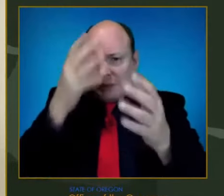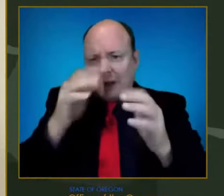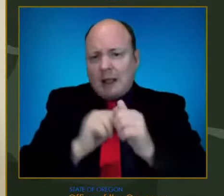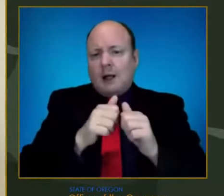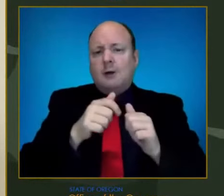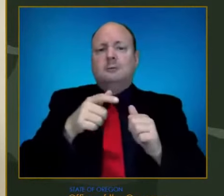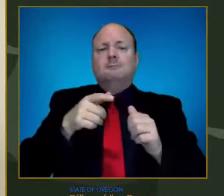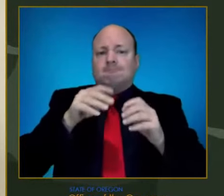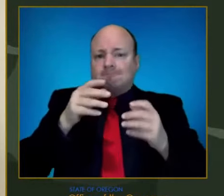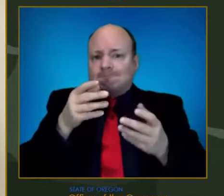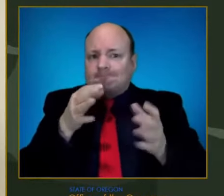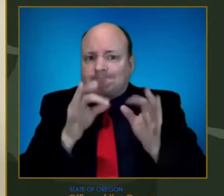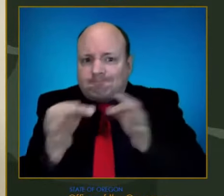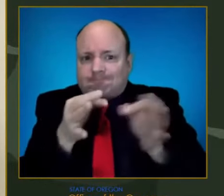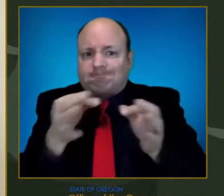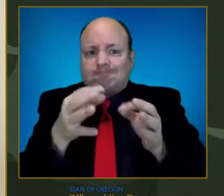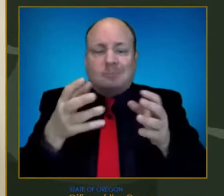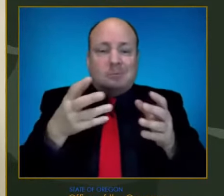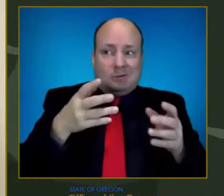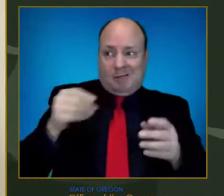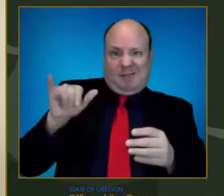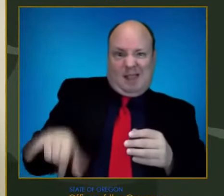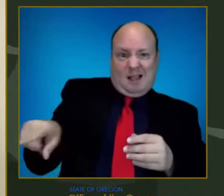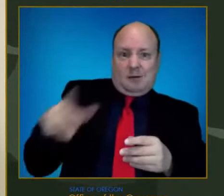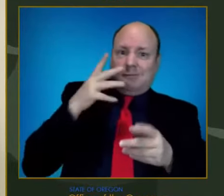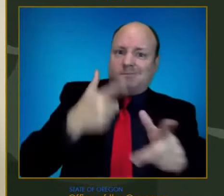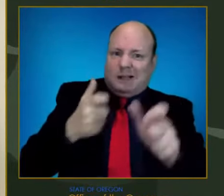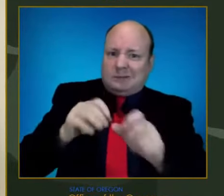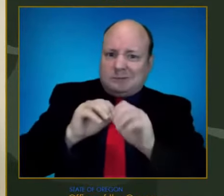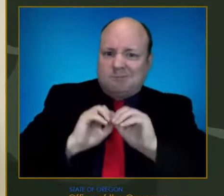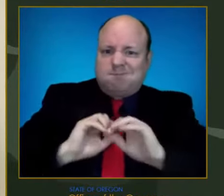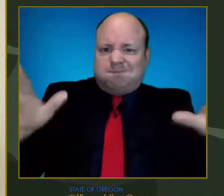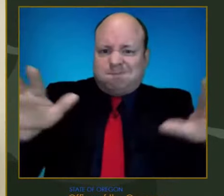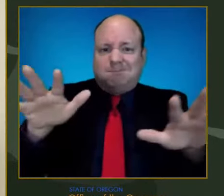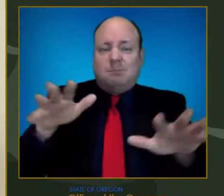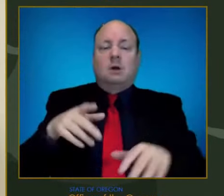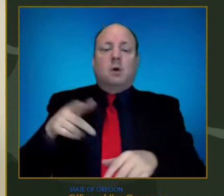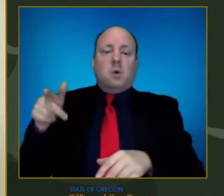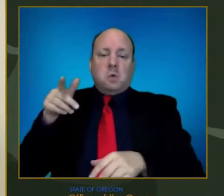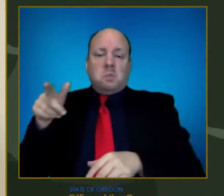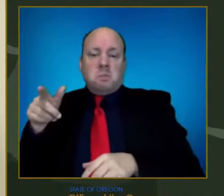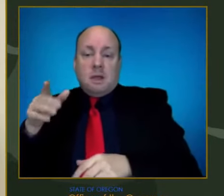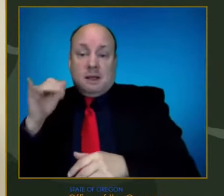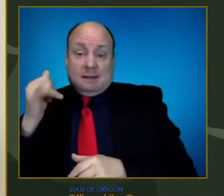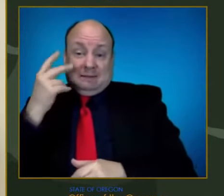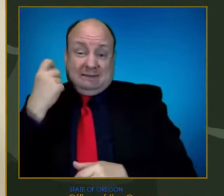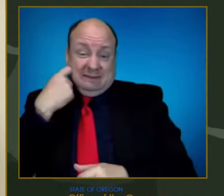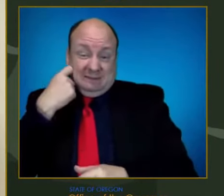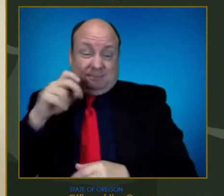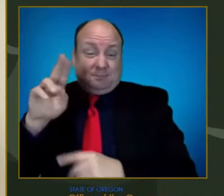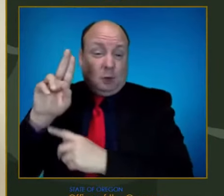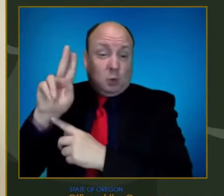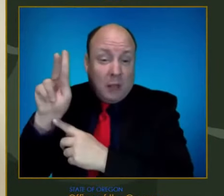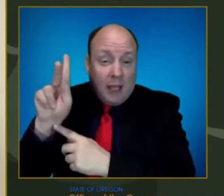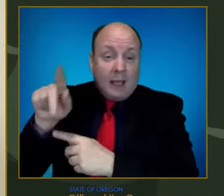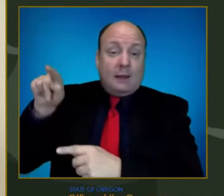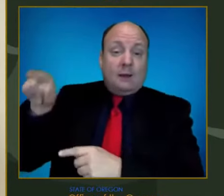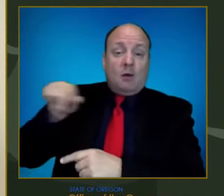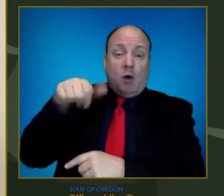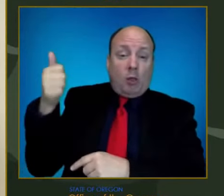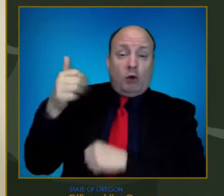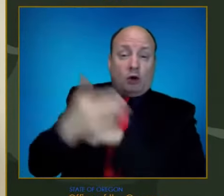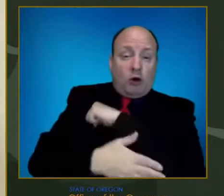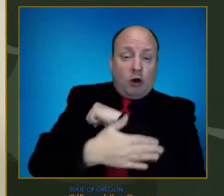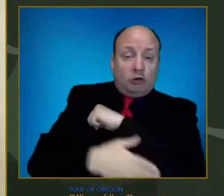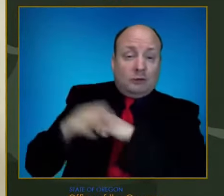Graven share more, but what is clear from the experiences of the UK and other countries is that we only have a